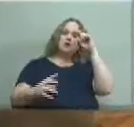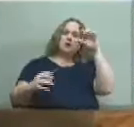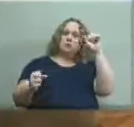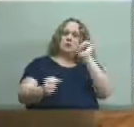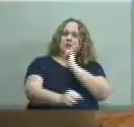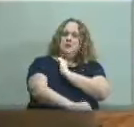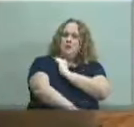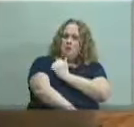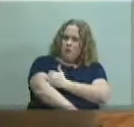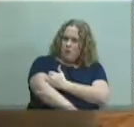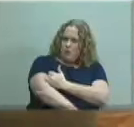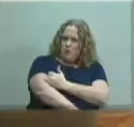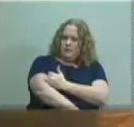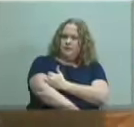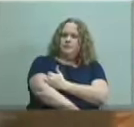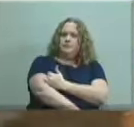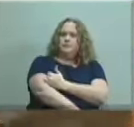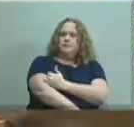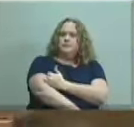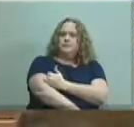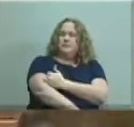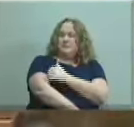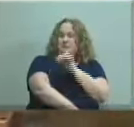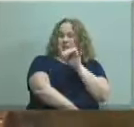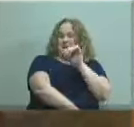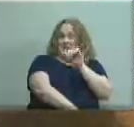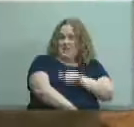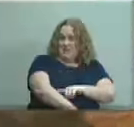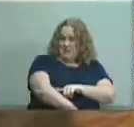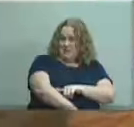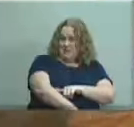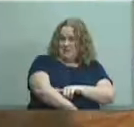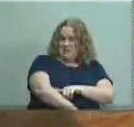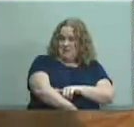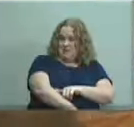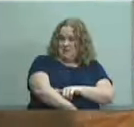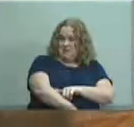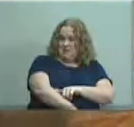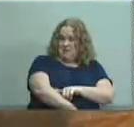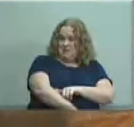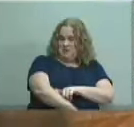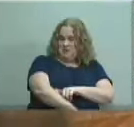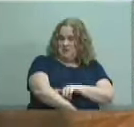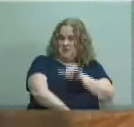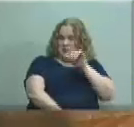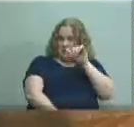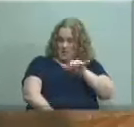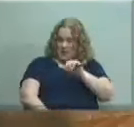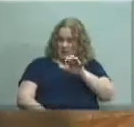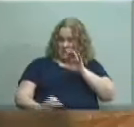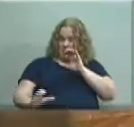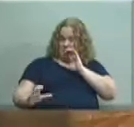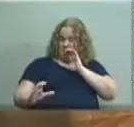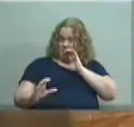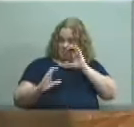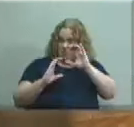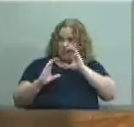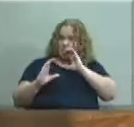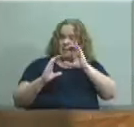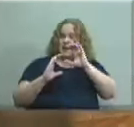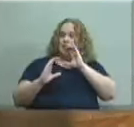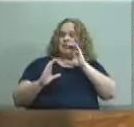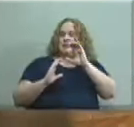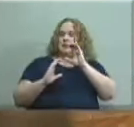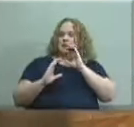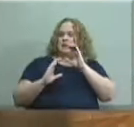um is this what was your understanding that was communicated uh as